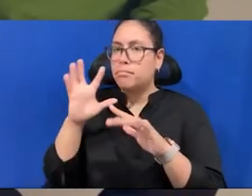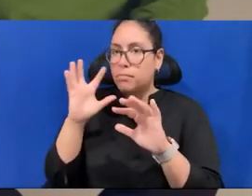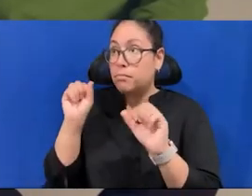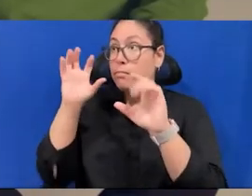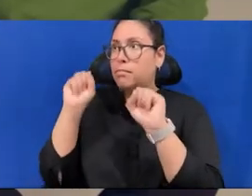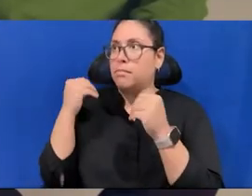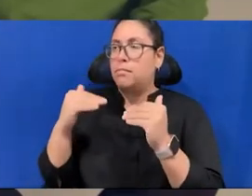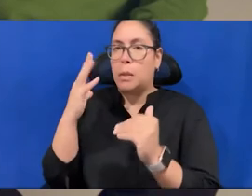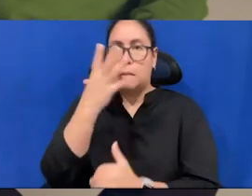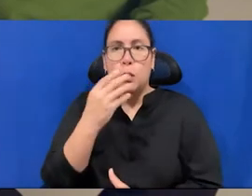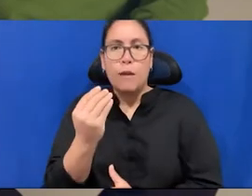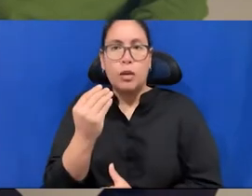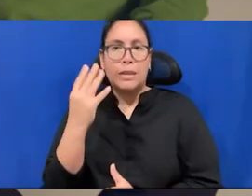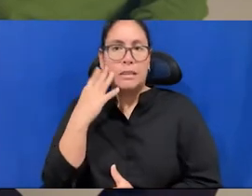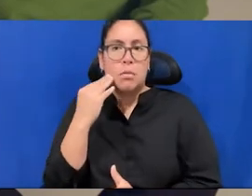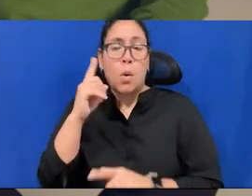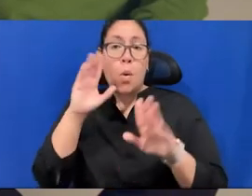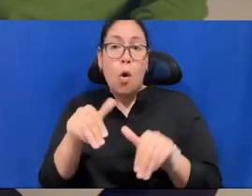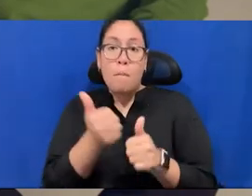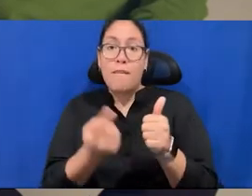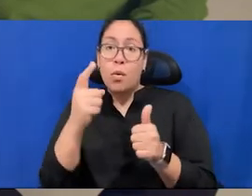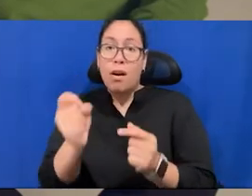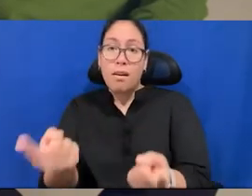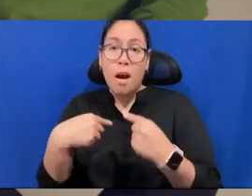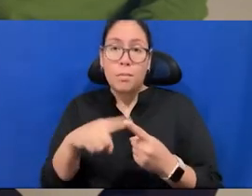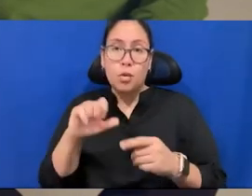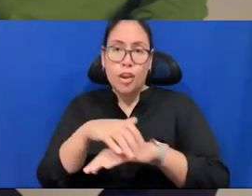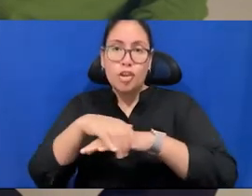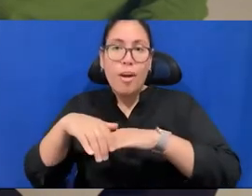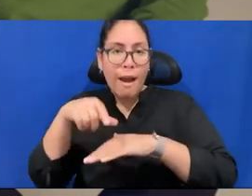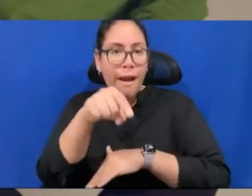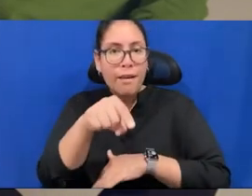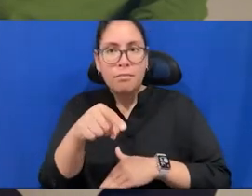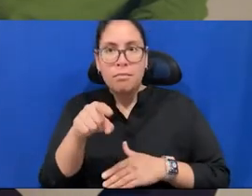to the shed and go on the free the air.